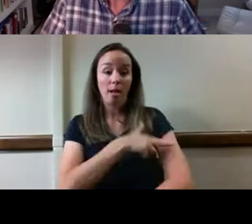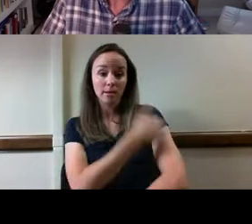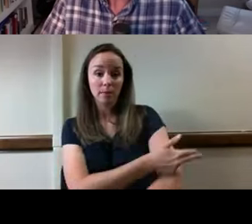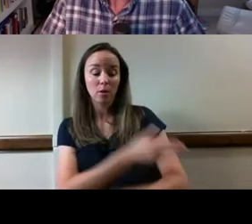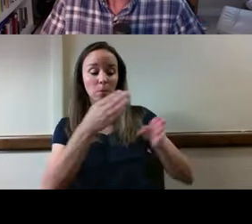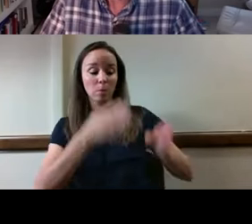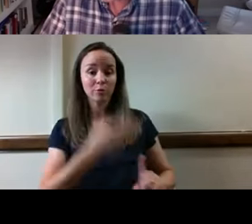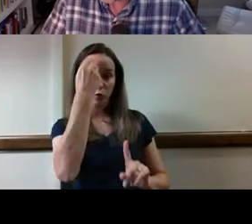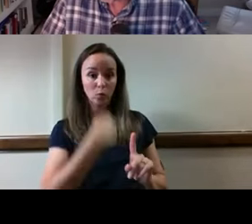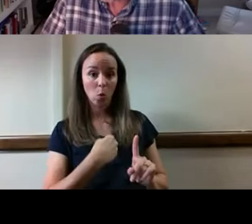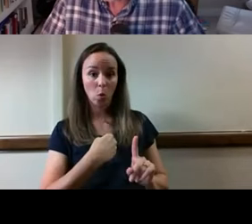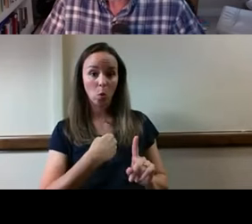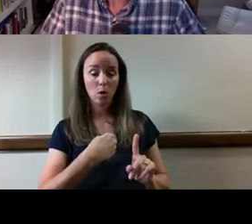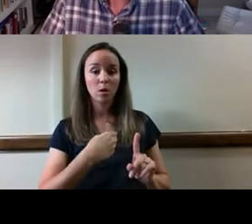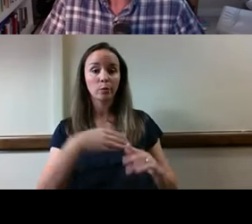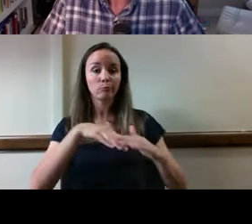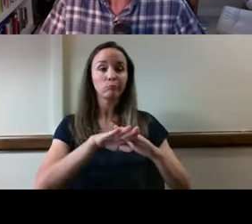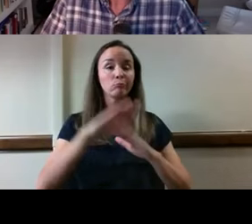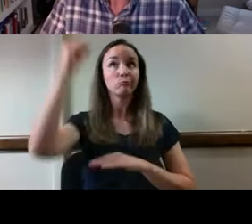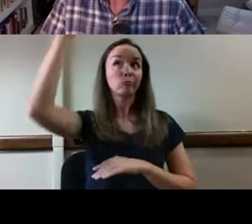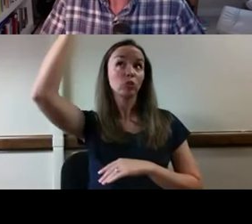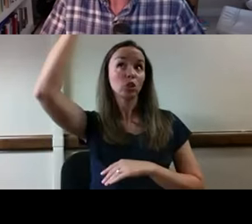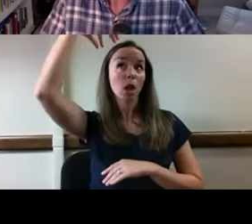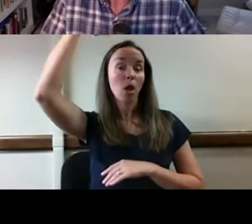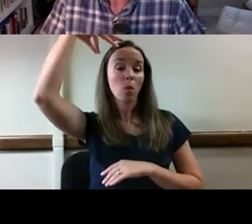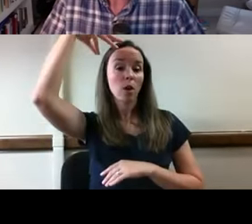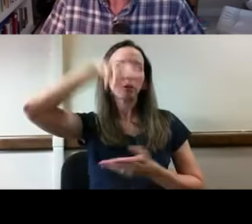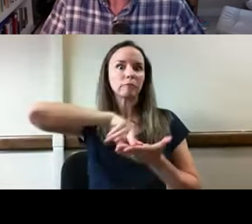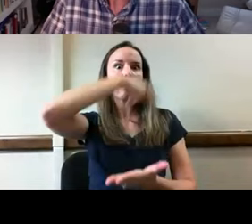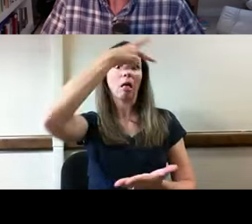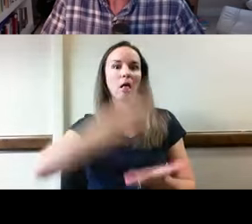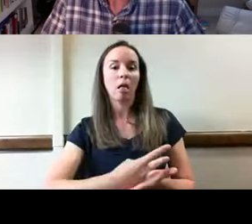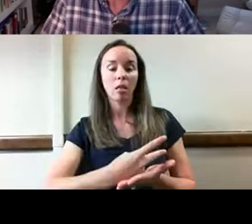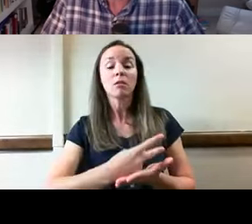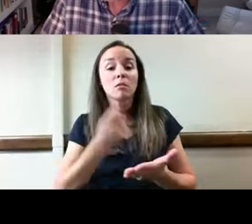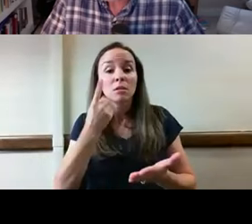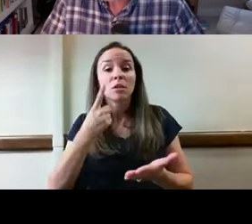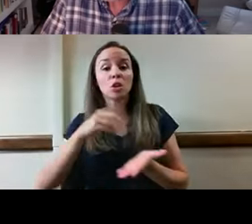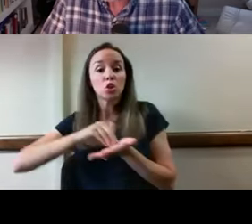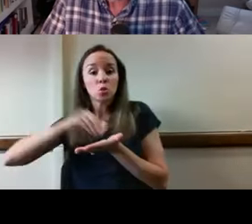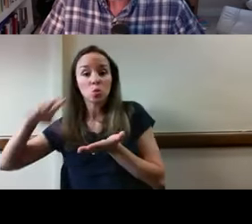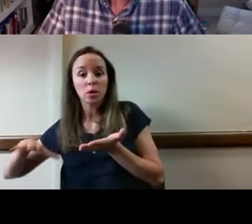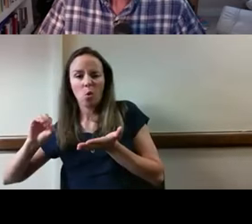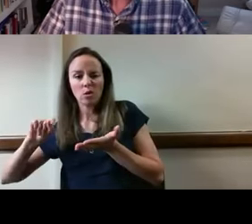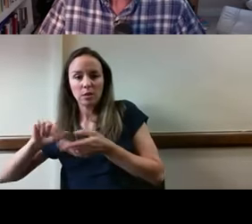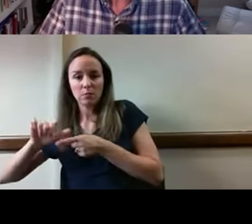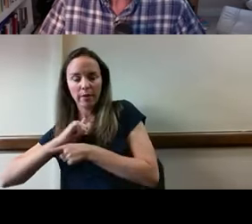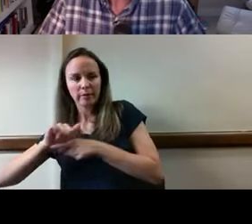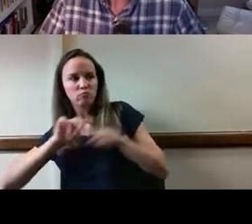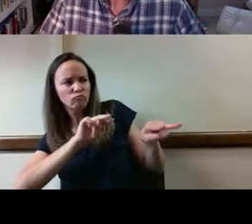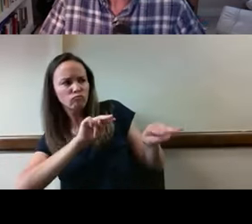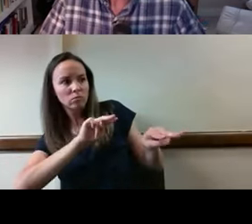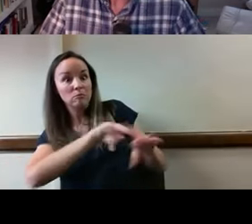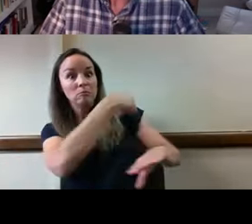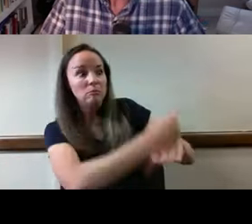fallen while taking a shower under the supervision of an occupational therapy student. The student